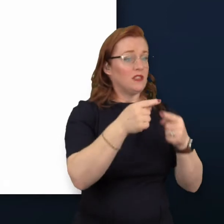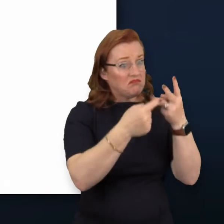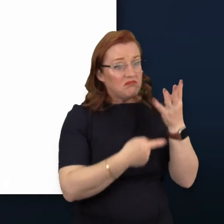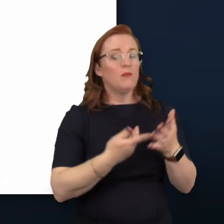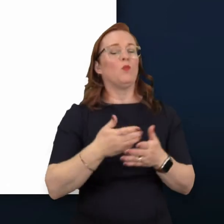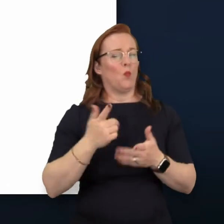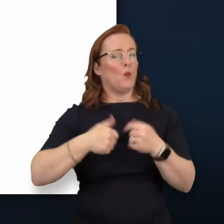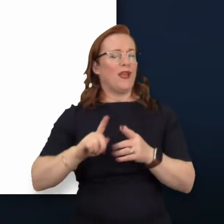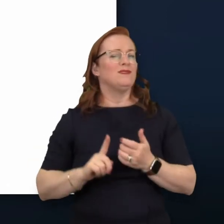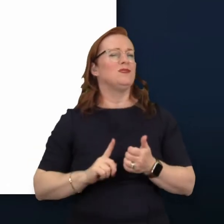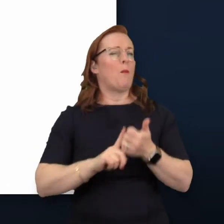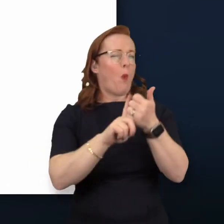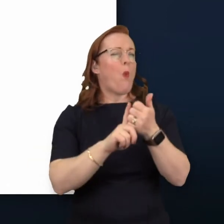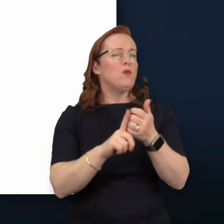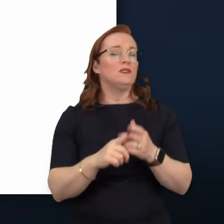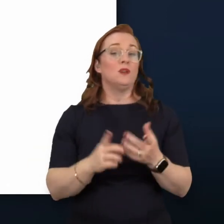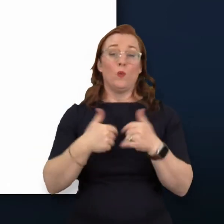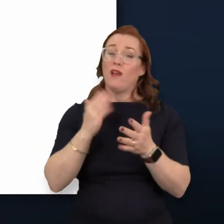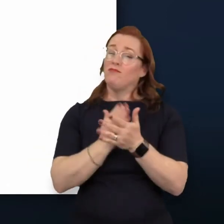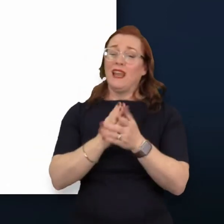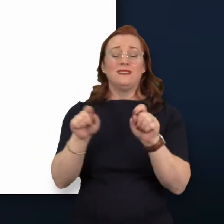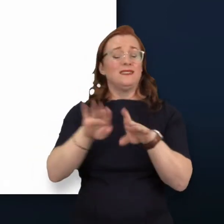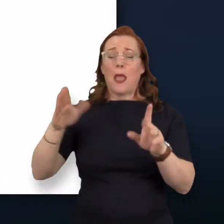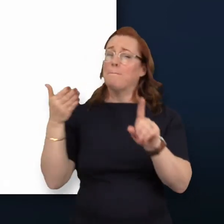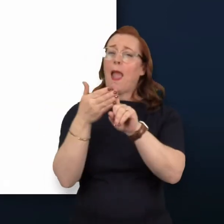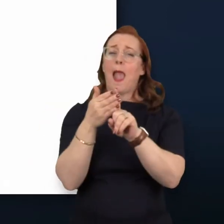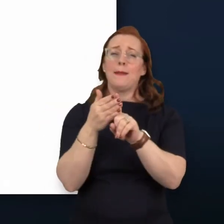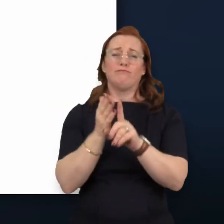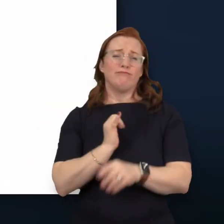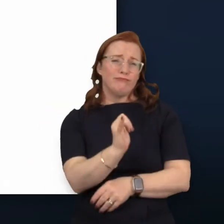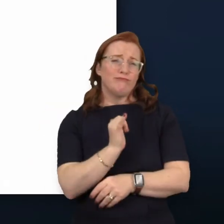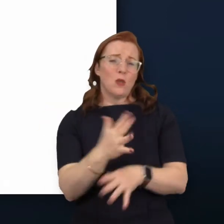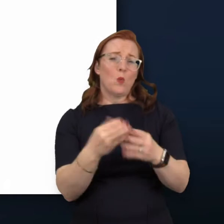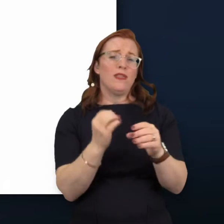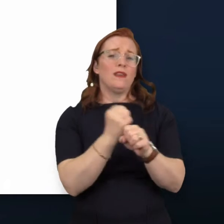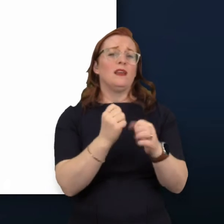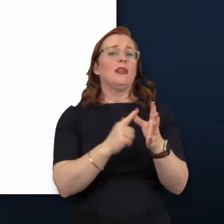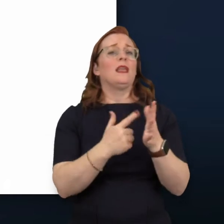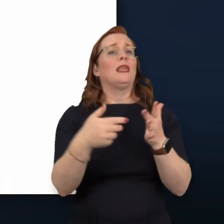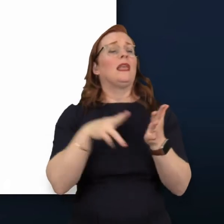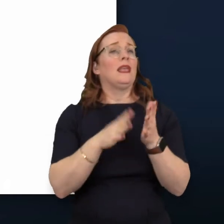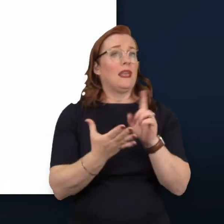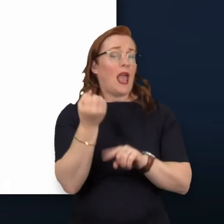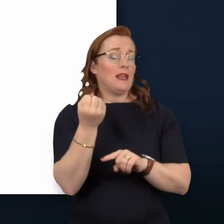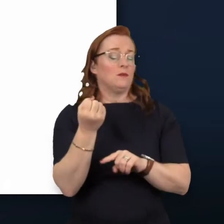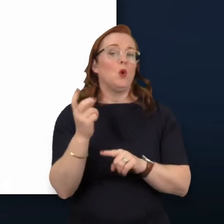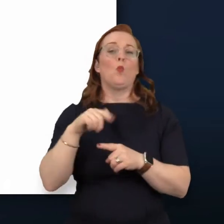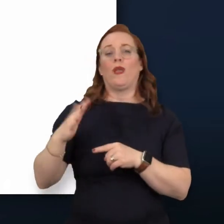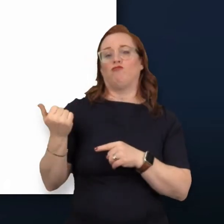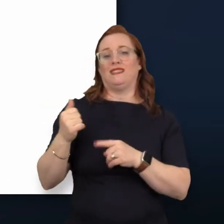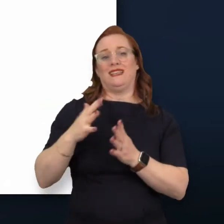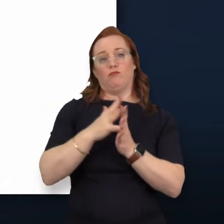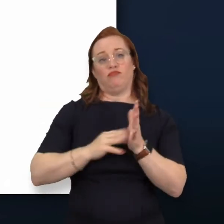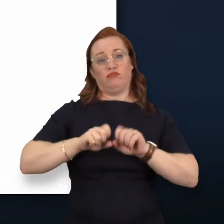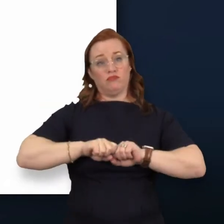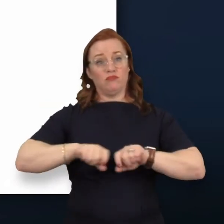It's entirely consistent with what we're trying to achieve too. And our recent discussion paper on diversity and inclusion